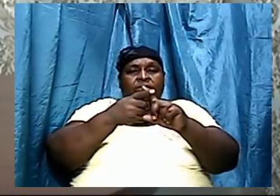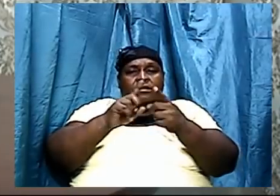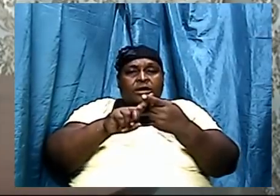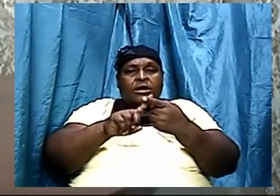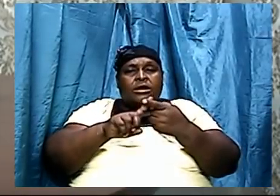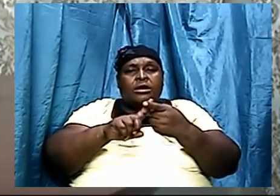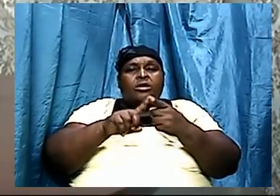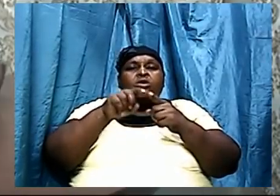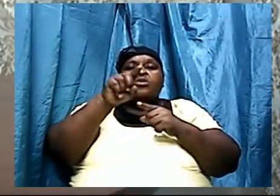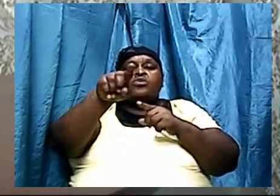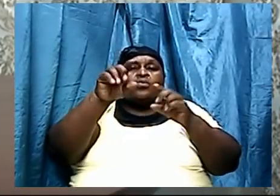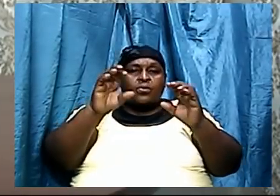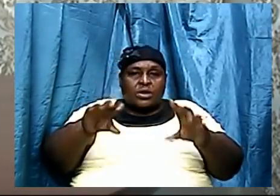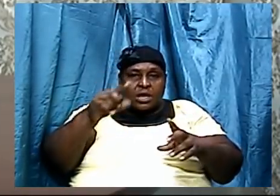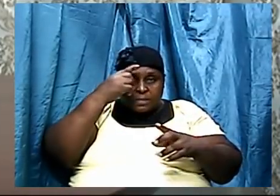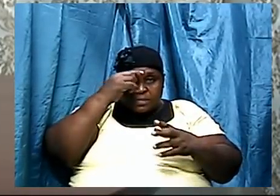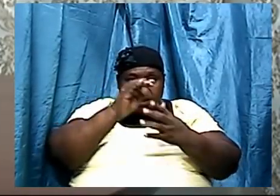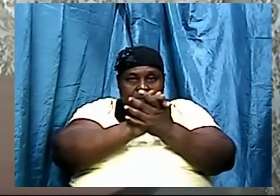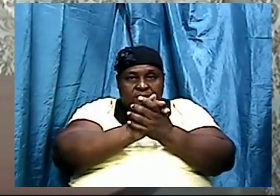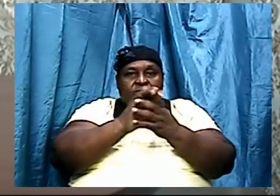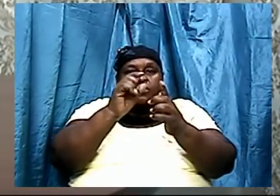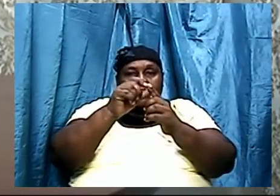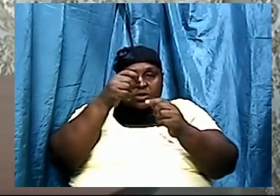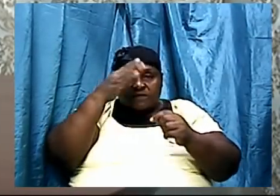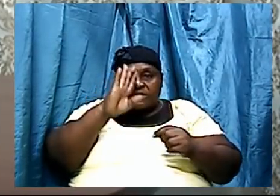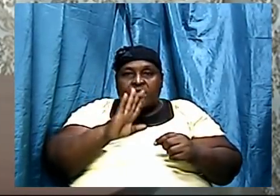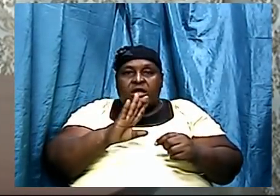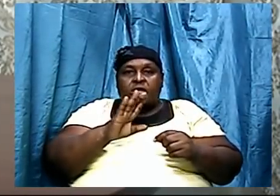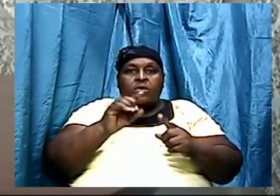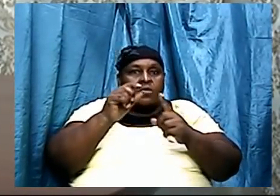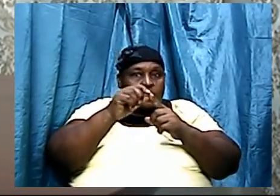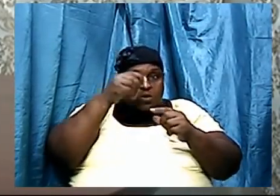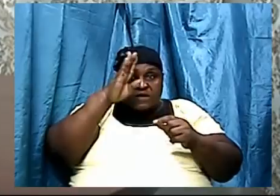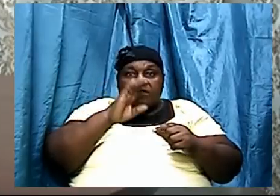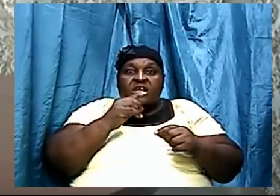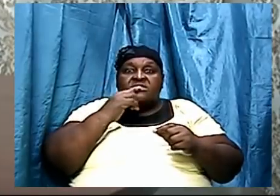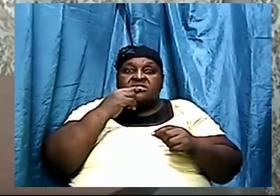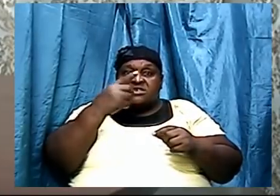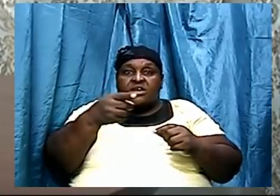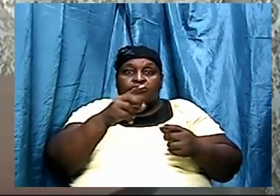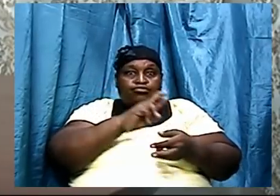if the word of God says repent repent if the word of God says you must get